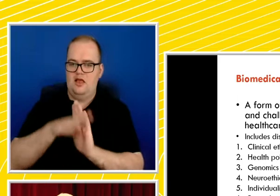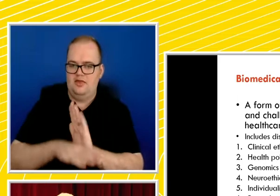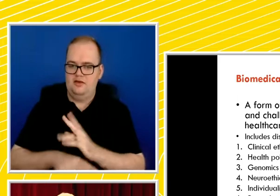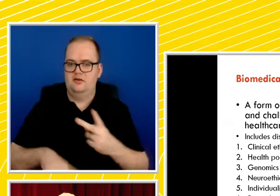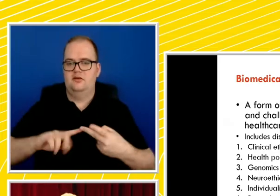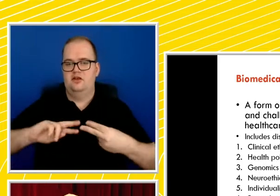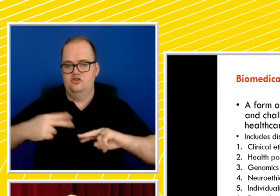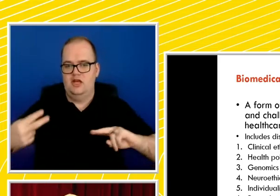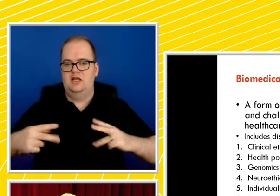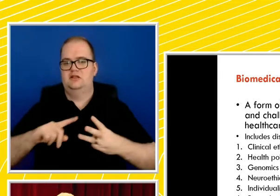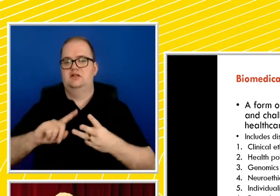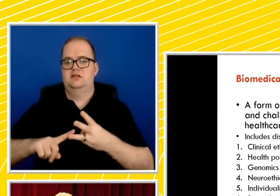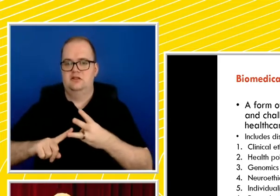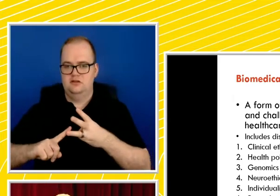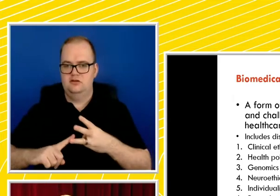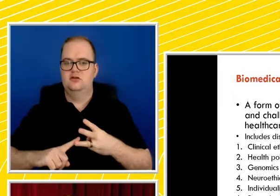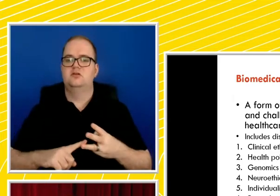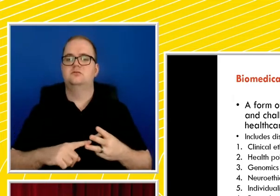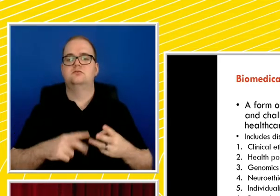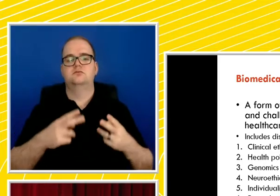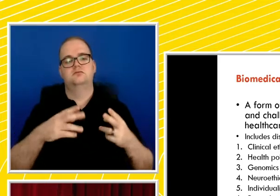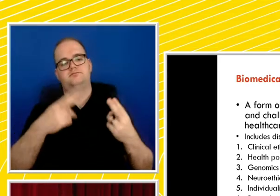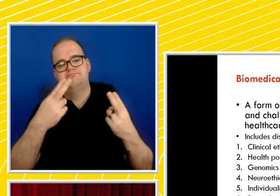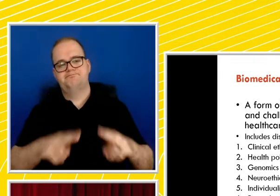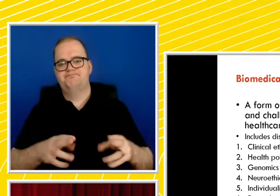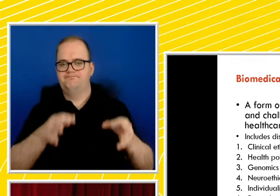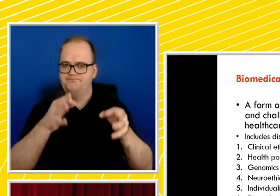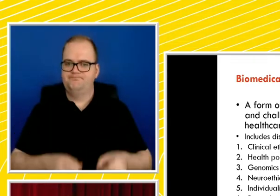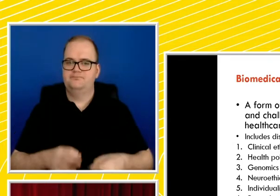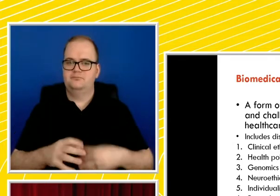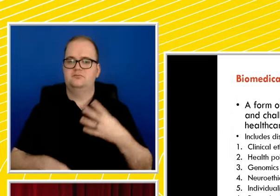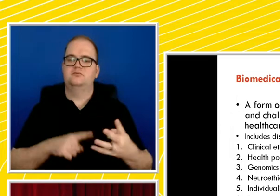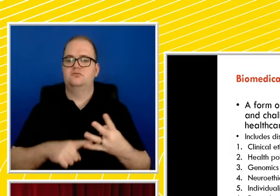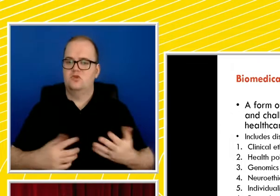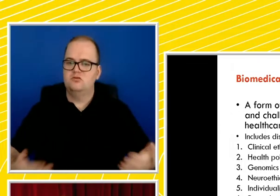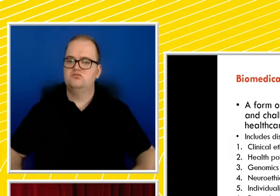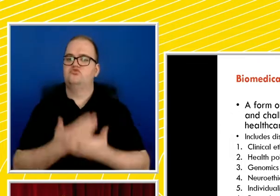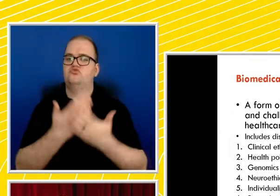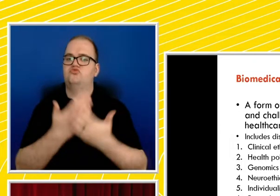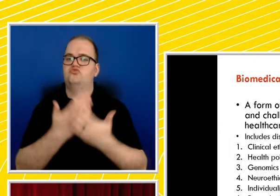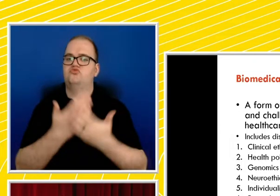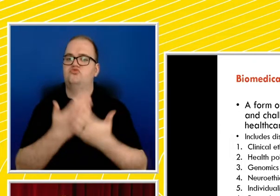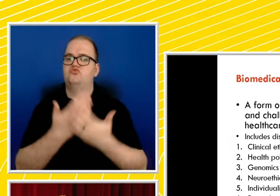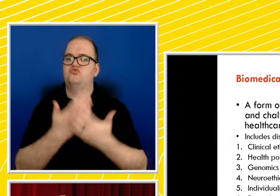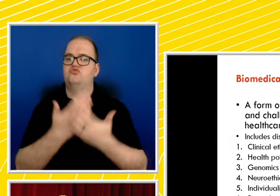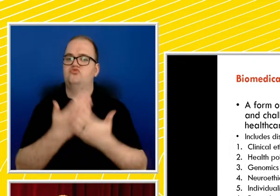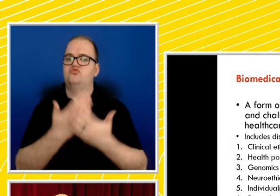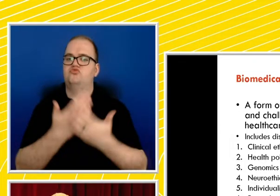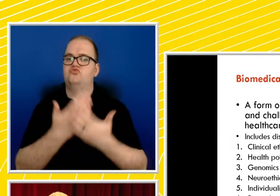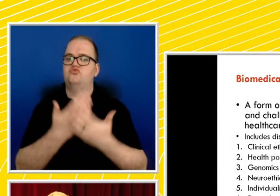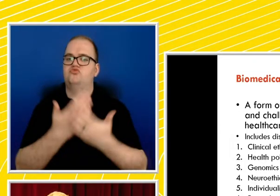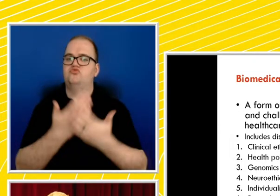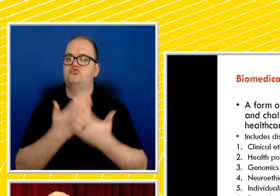genomics, end-of-life decision-making, disability studies, reproductive rights, and the like. So, biomedical ethics is a